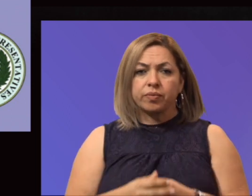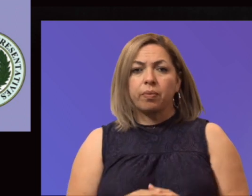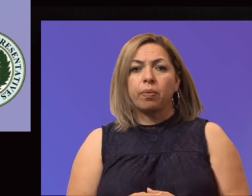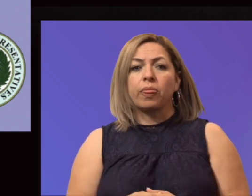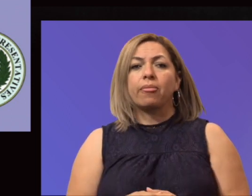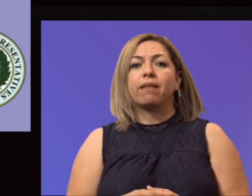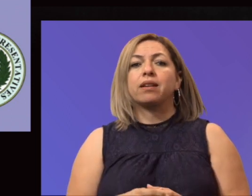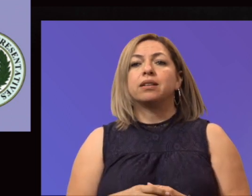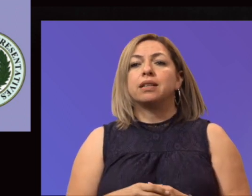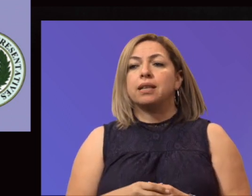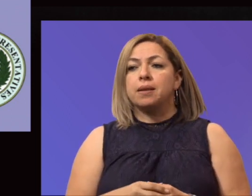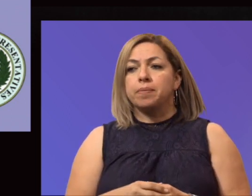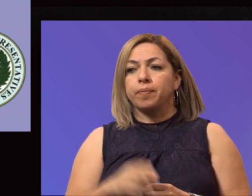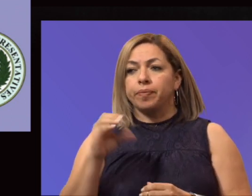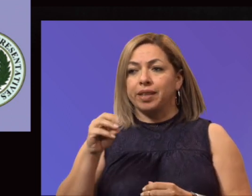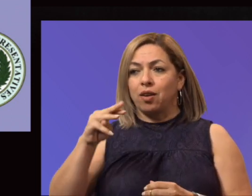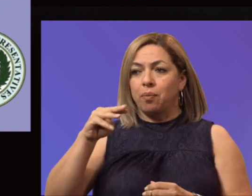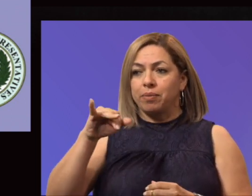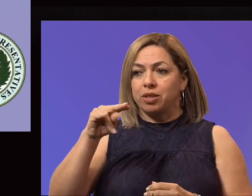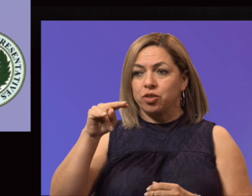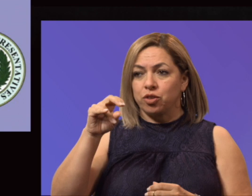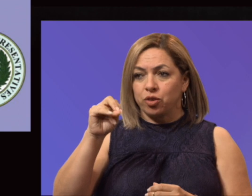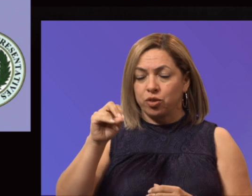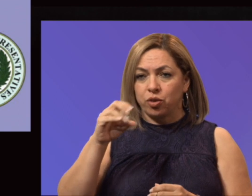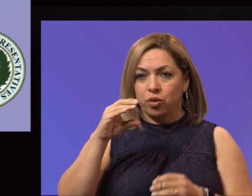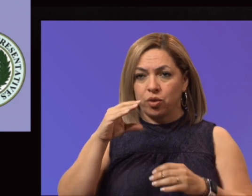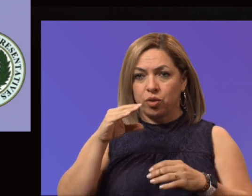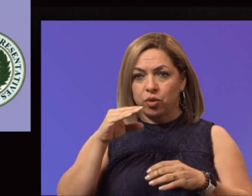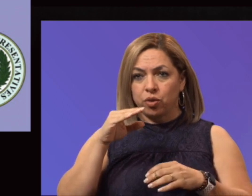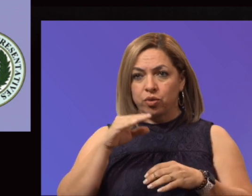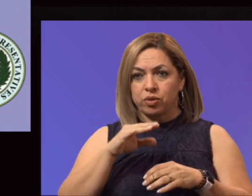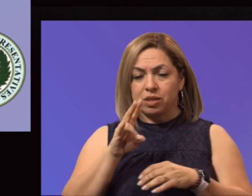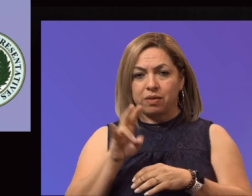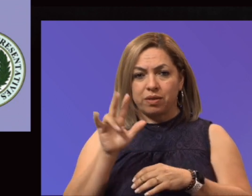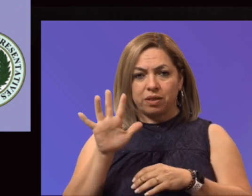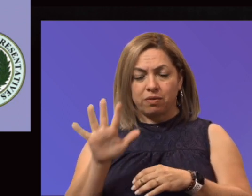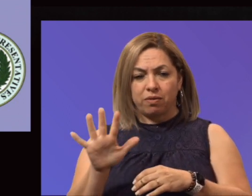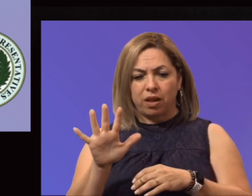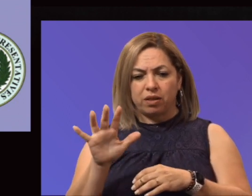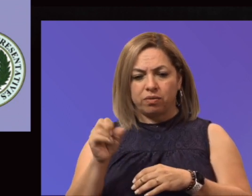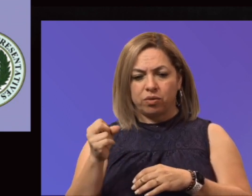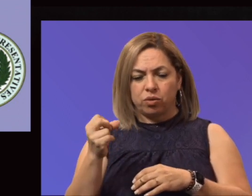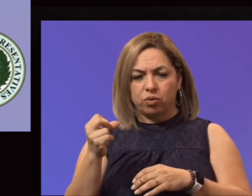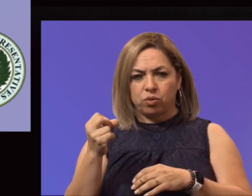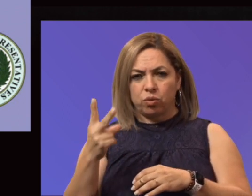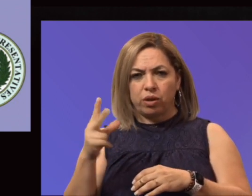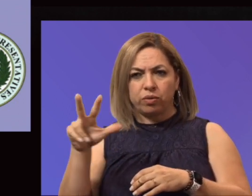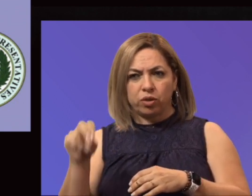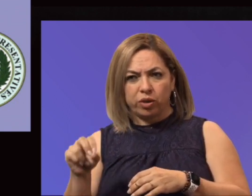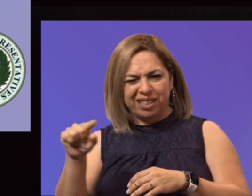Community College Finance, Senate Bill 1230. This was continuing to move forward. Everyone needs to realize that our